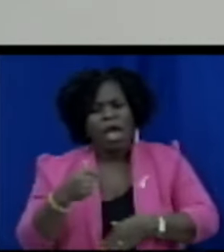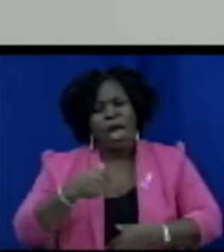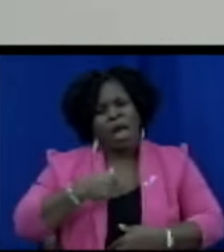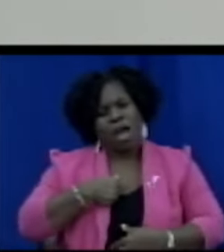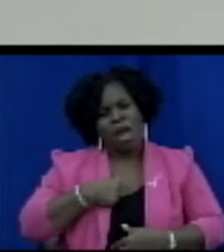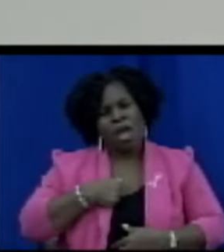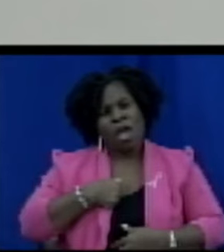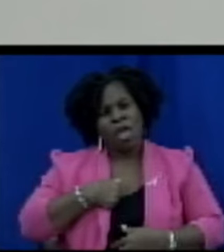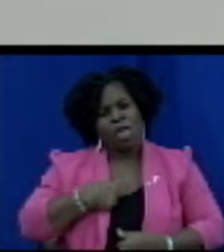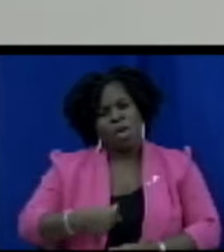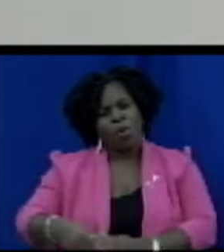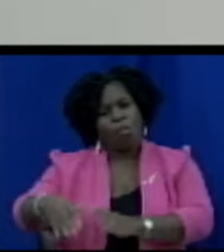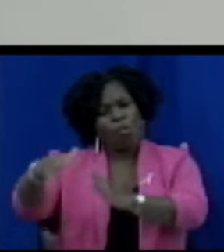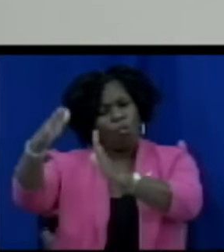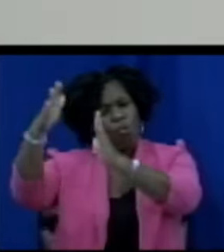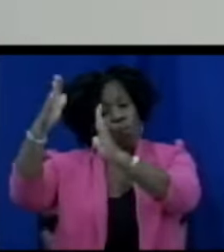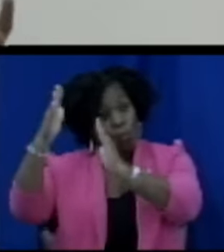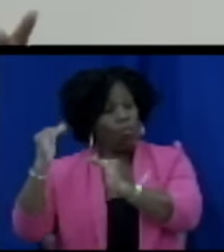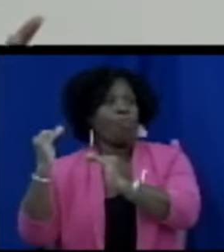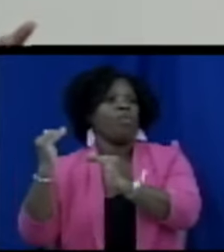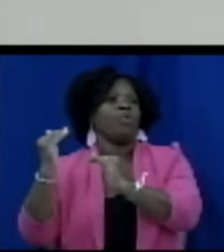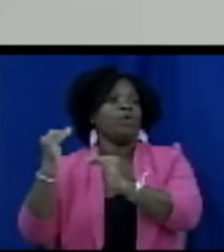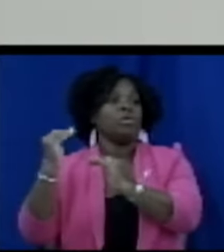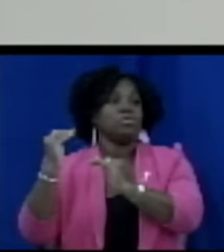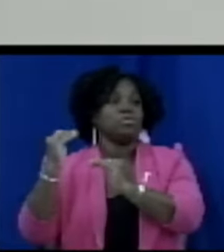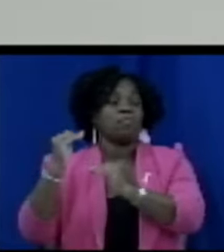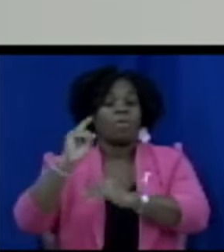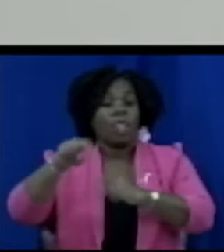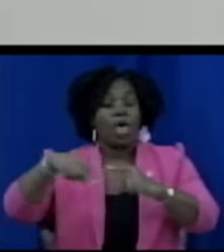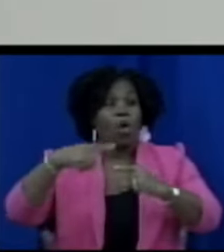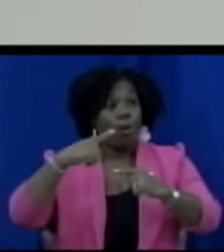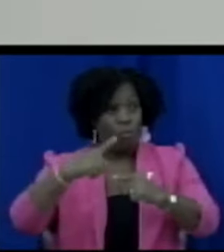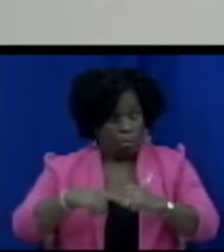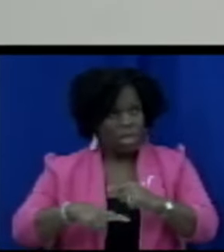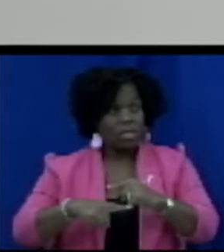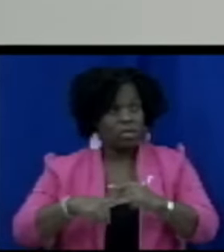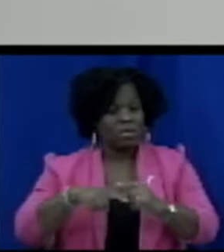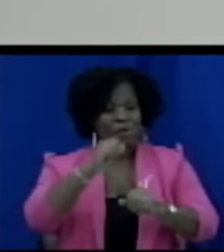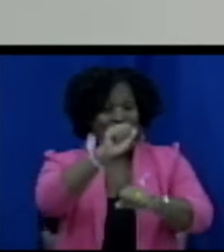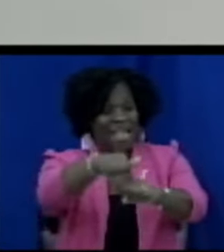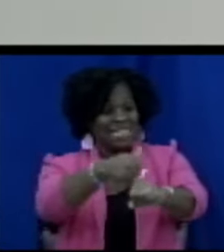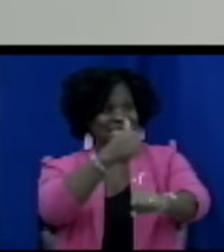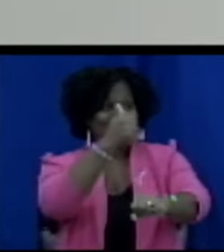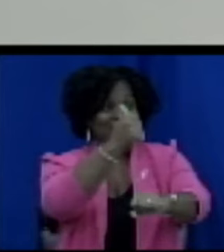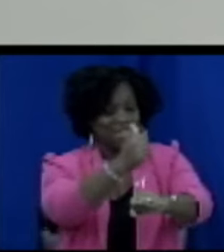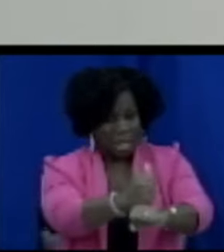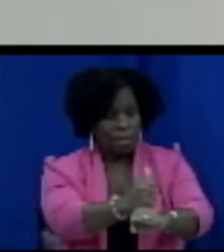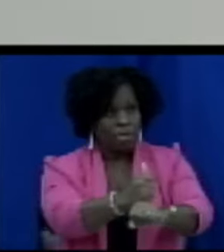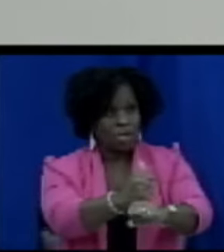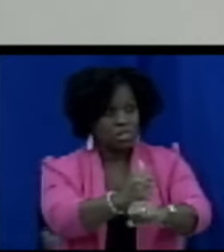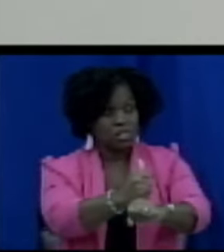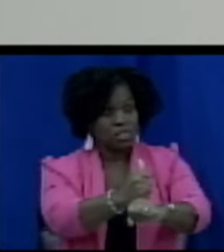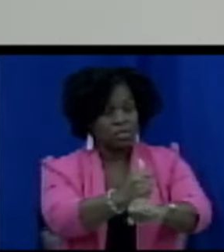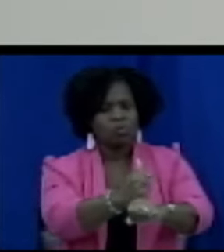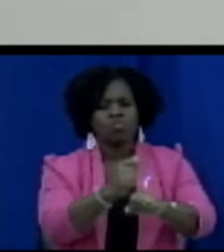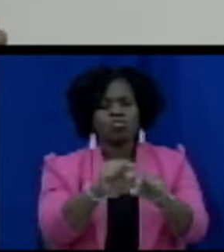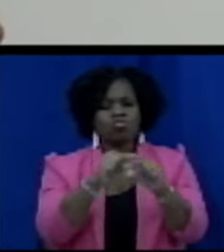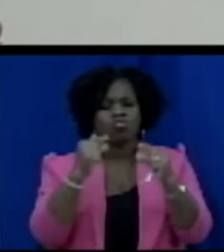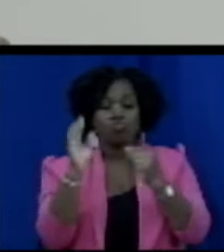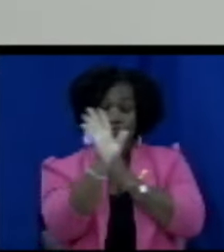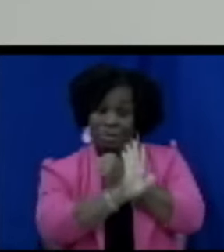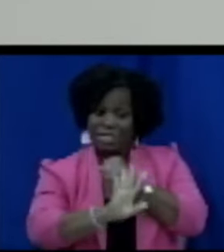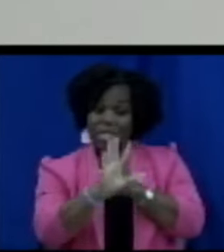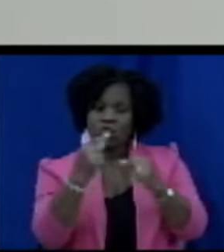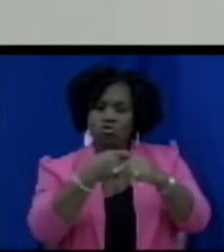that when the board is being constituted that you are very